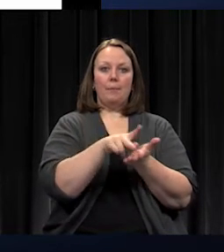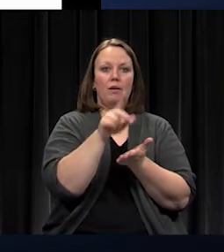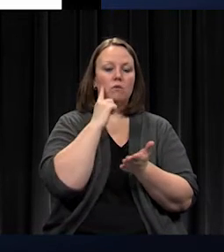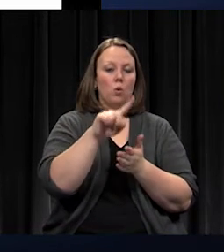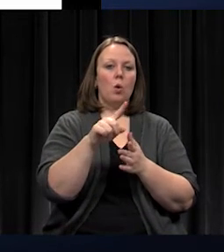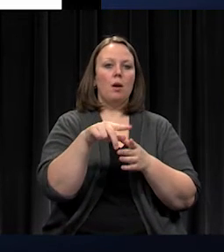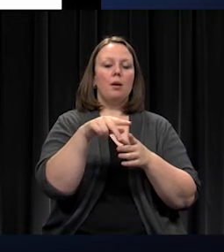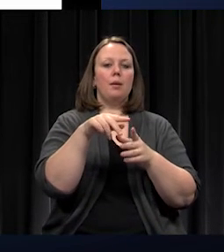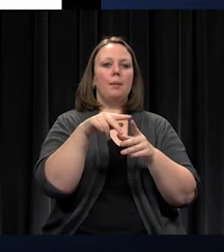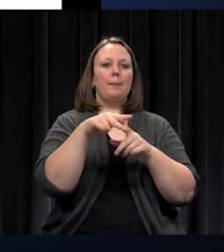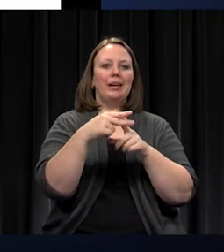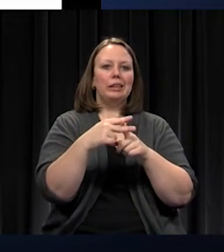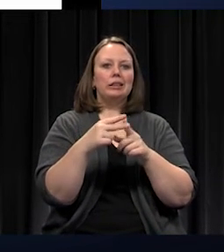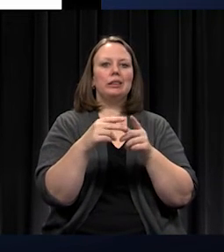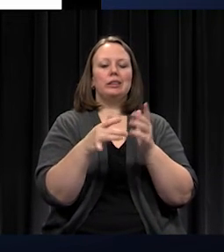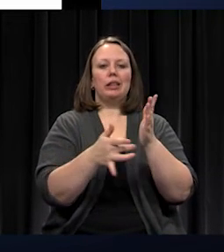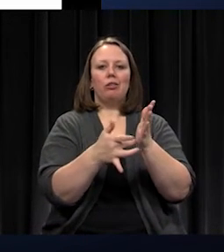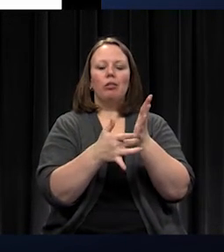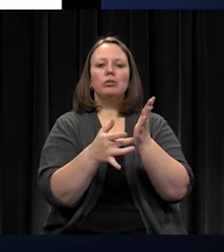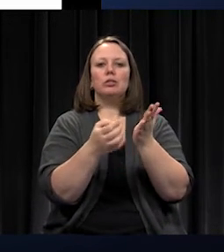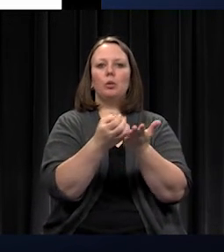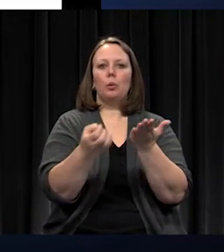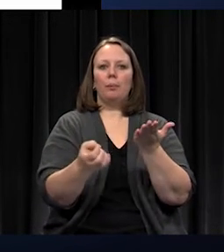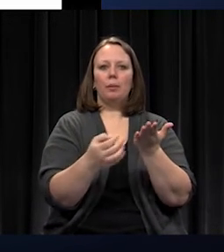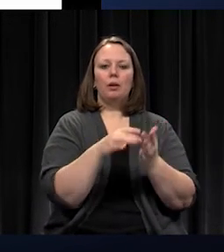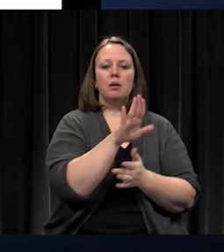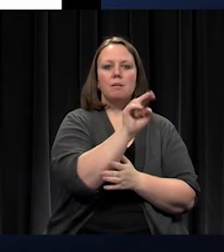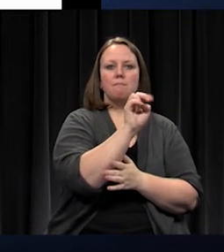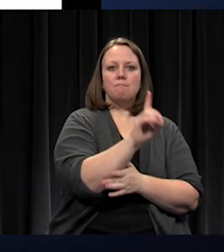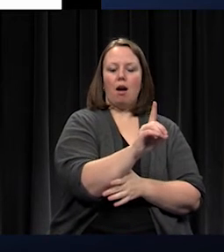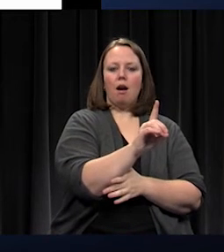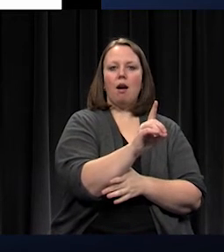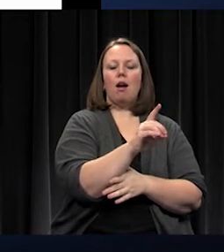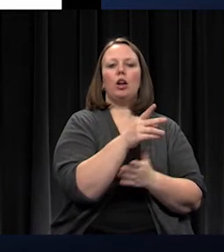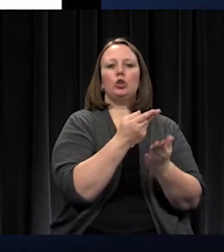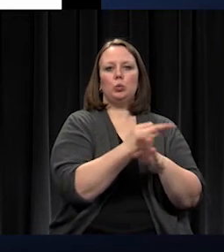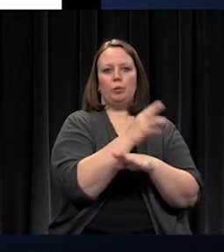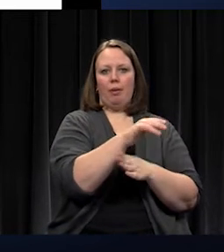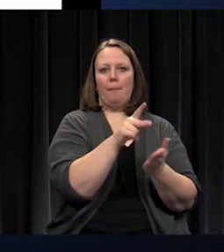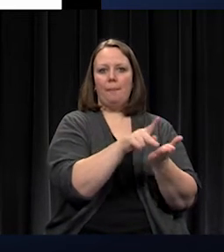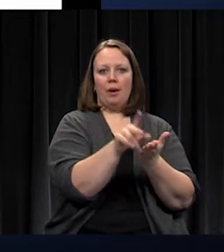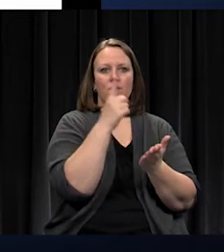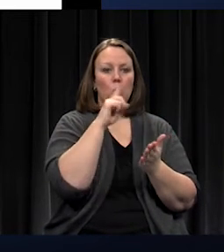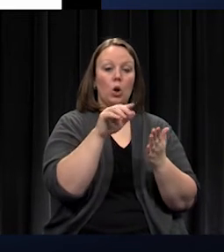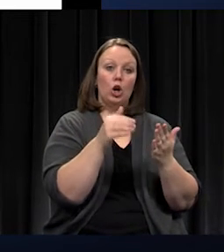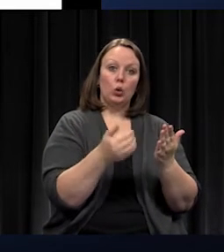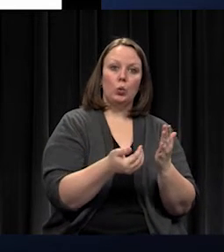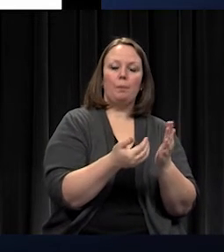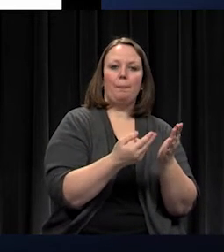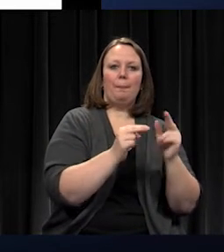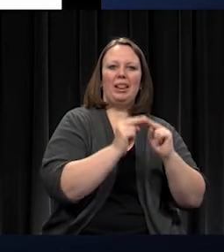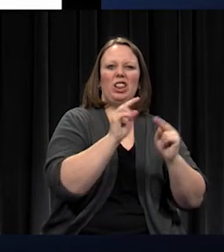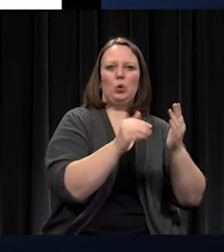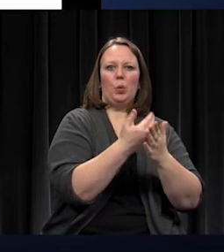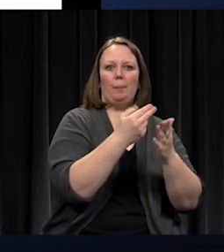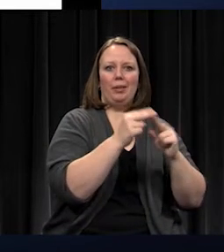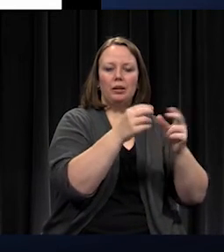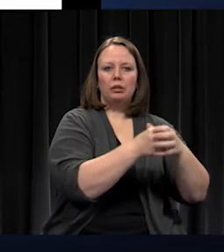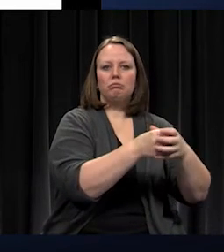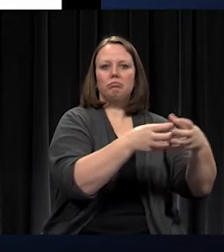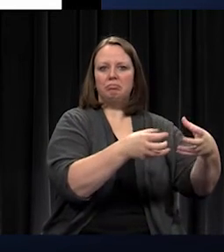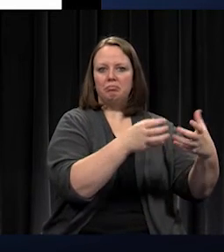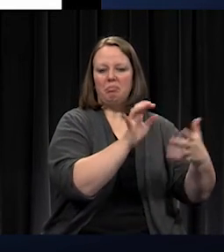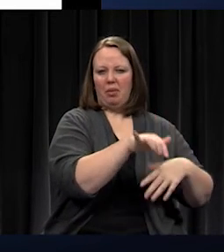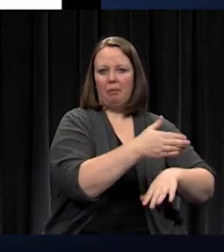And then the bond flowed into new buildings and additions. However, under the block grant,